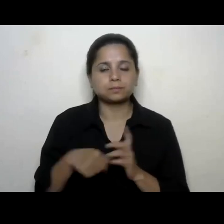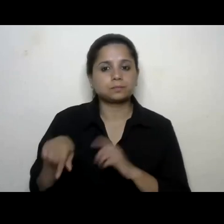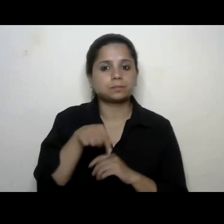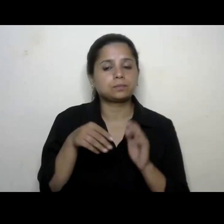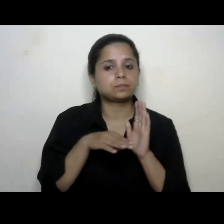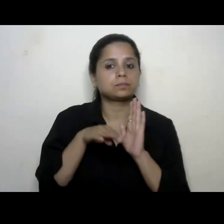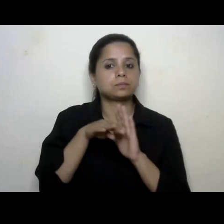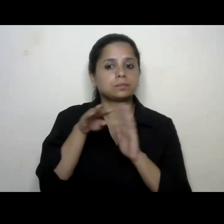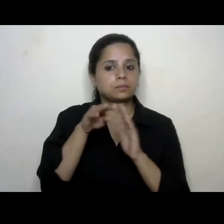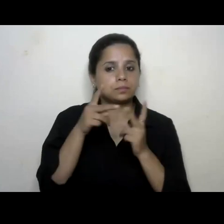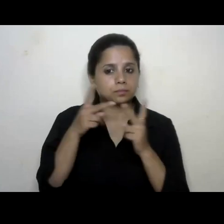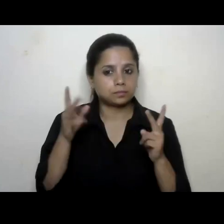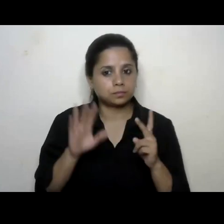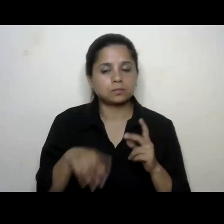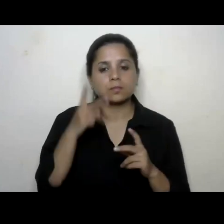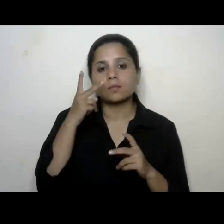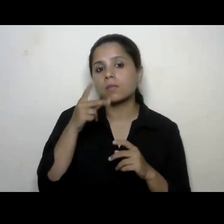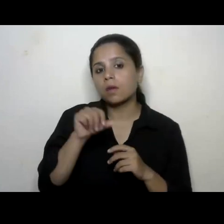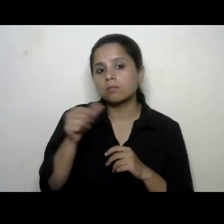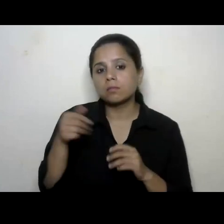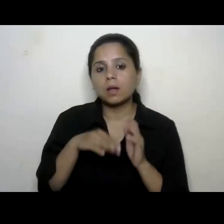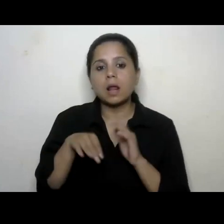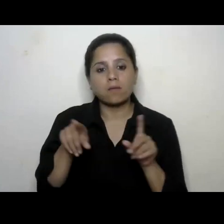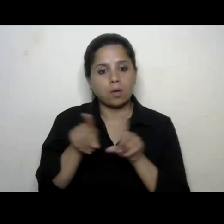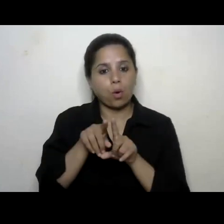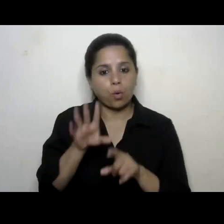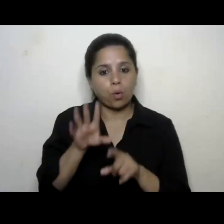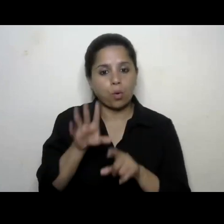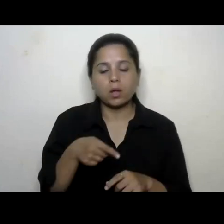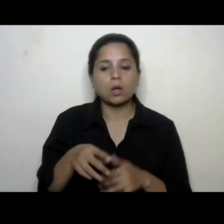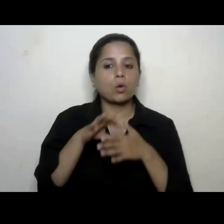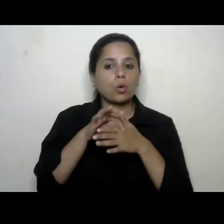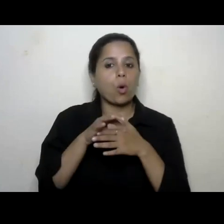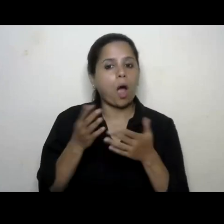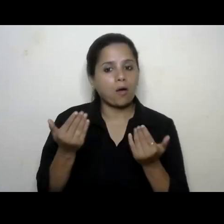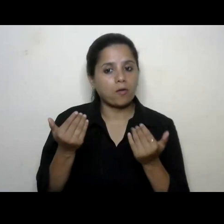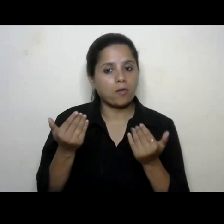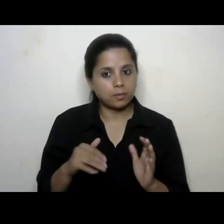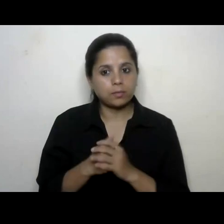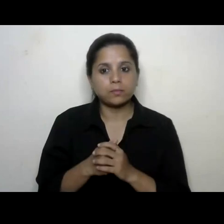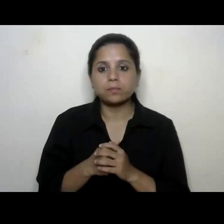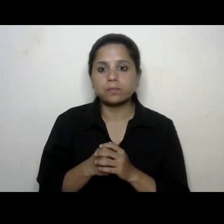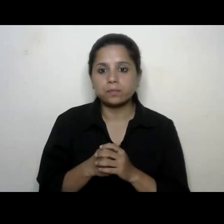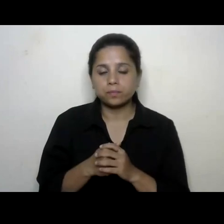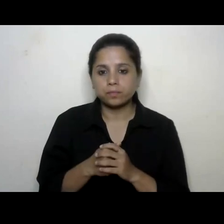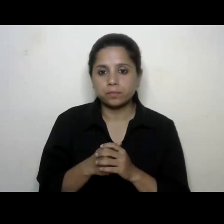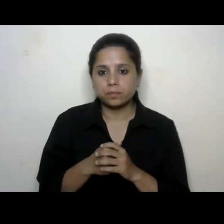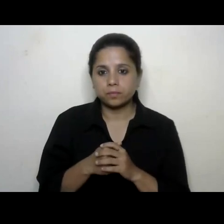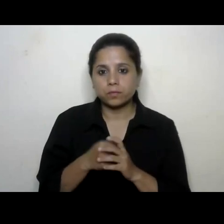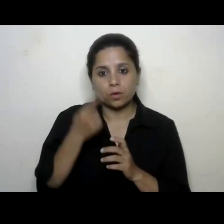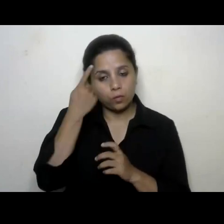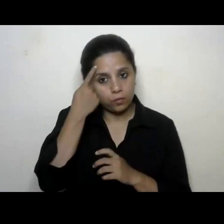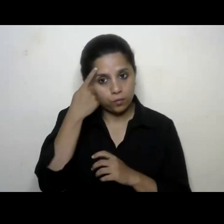level to research level also contents are available for lifelong learners or